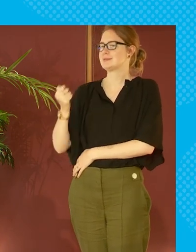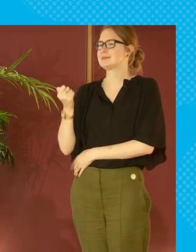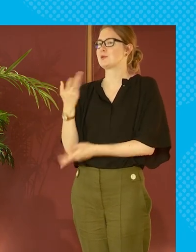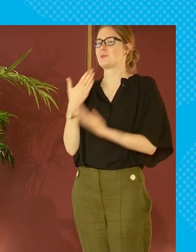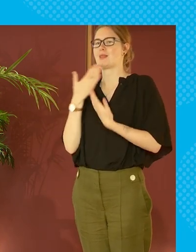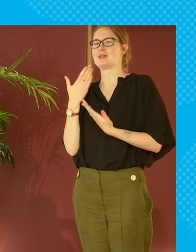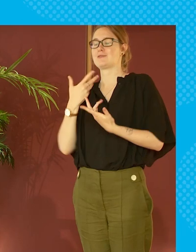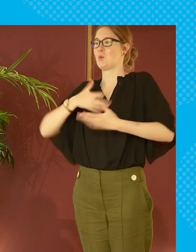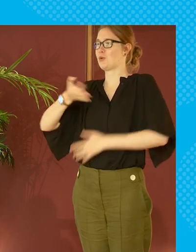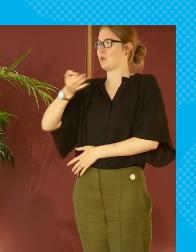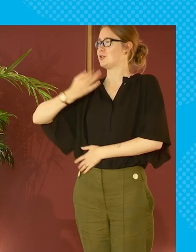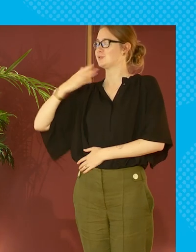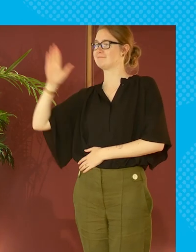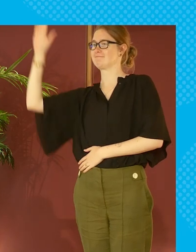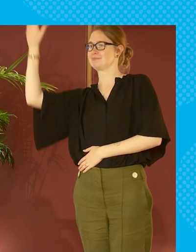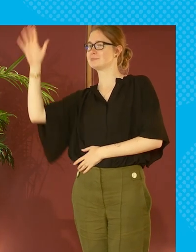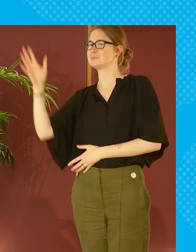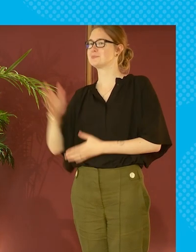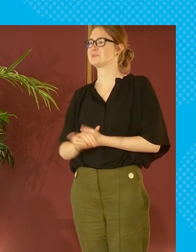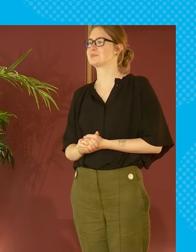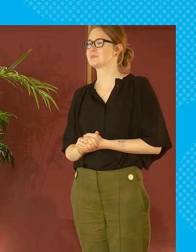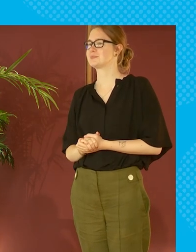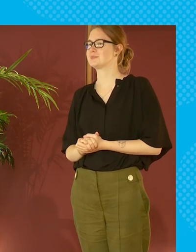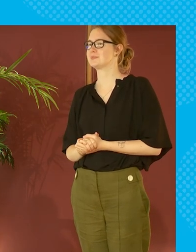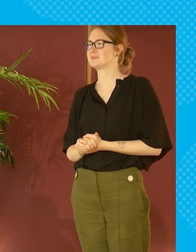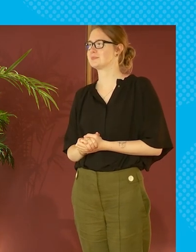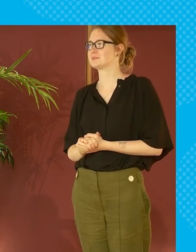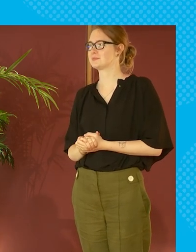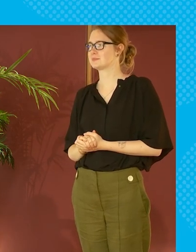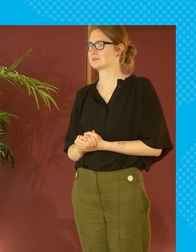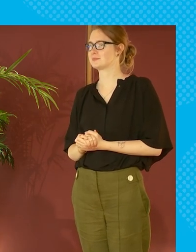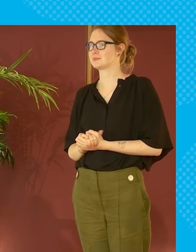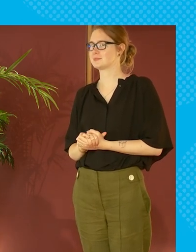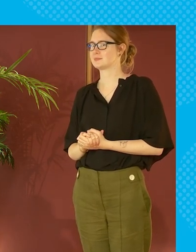um around the place so i'll i'll call i'll call you if you've got any